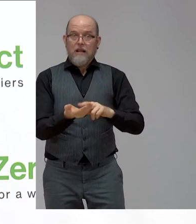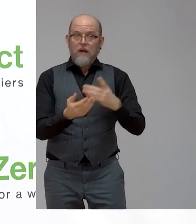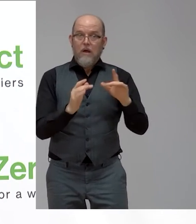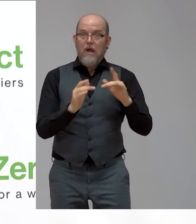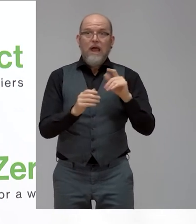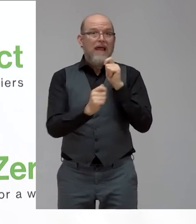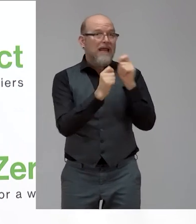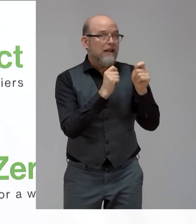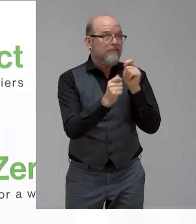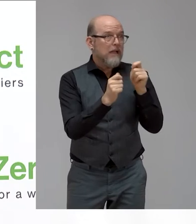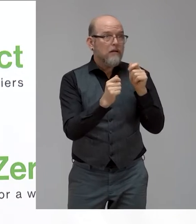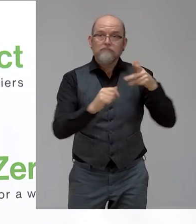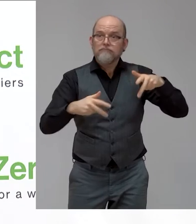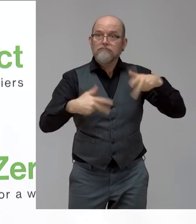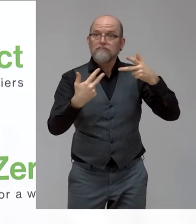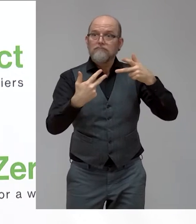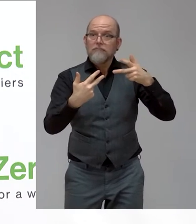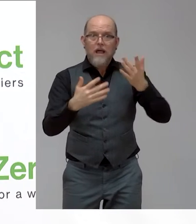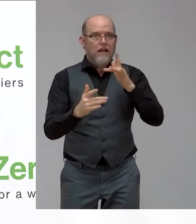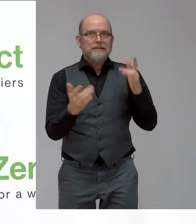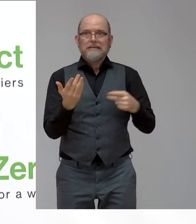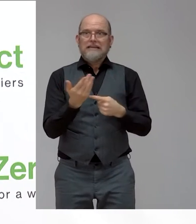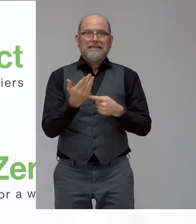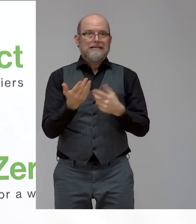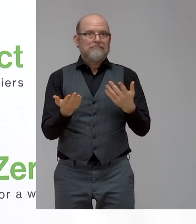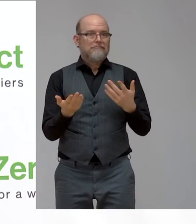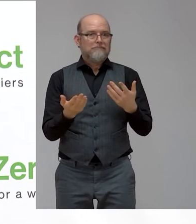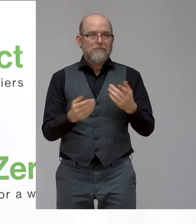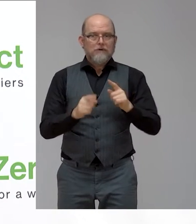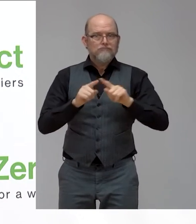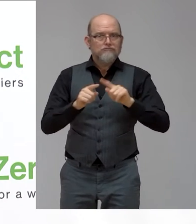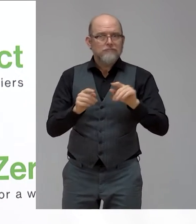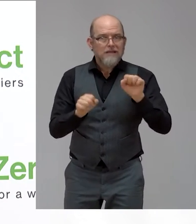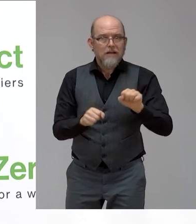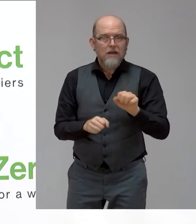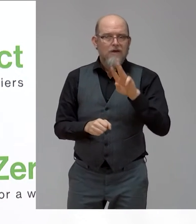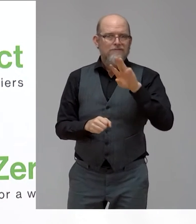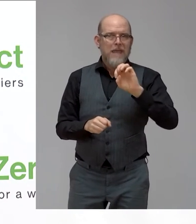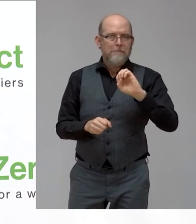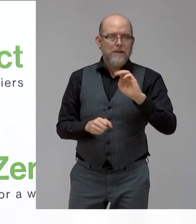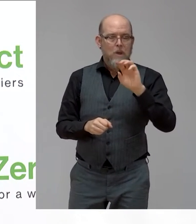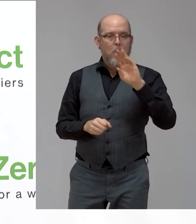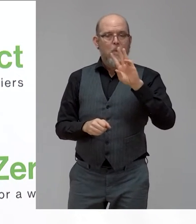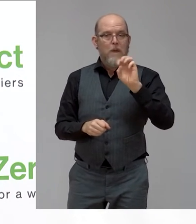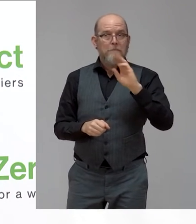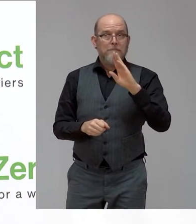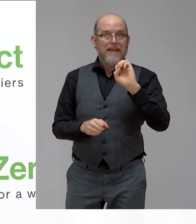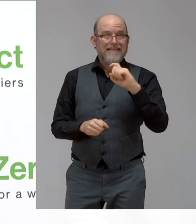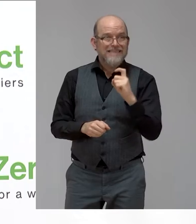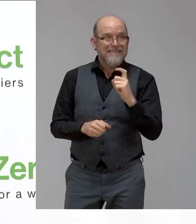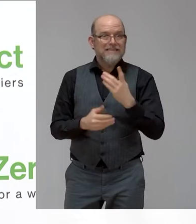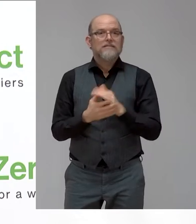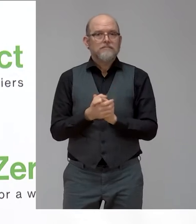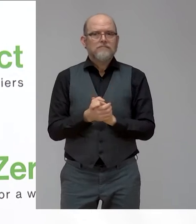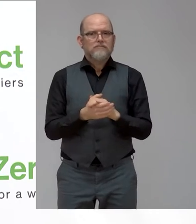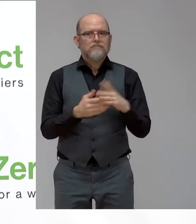accessible to everyone or WebEx as well. And this also helps with mobility, helps with accessibility and